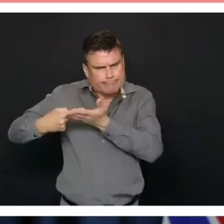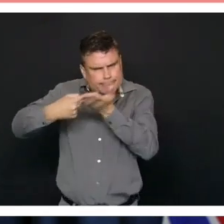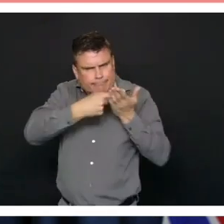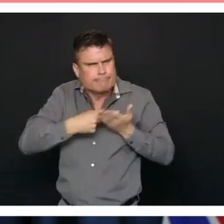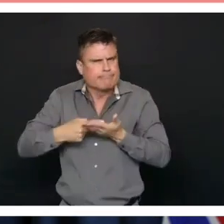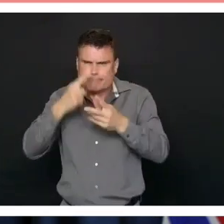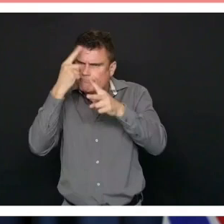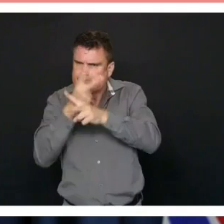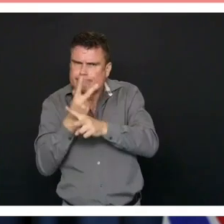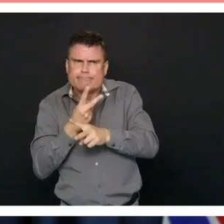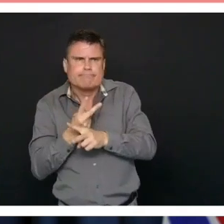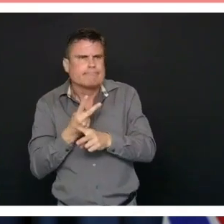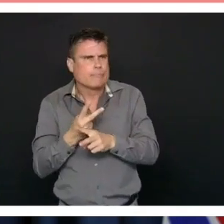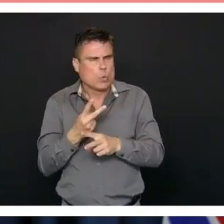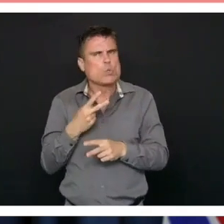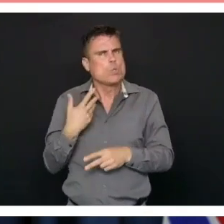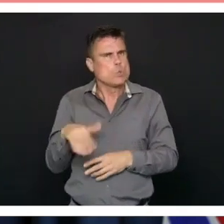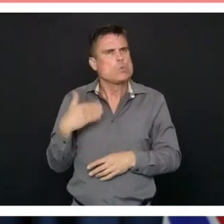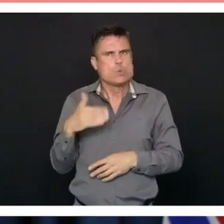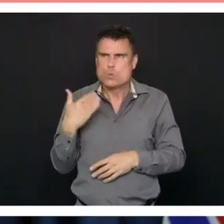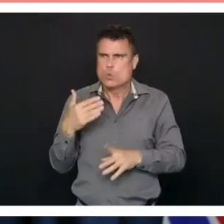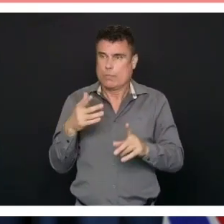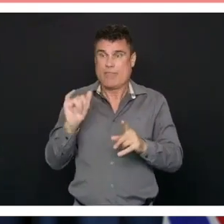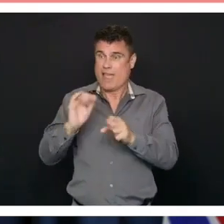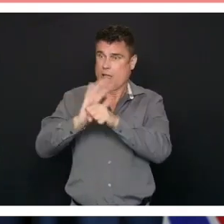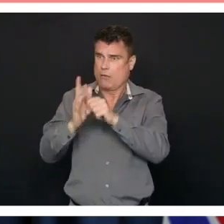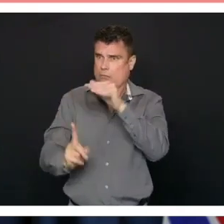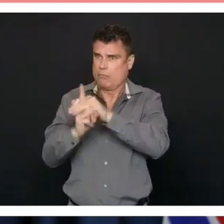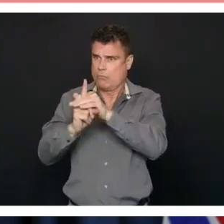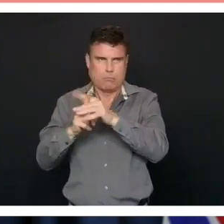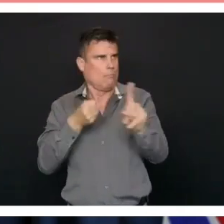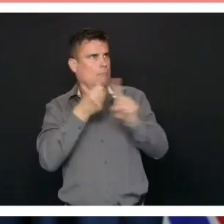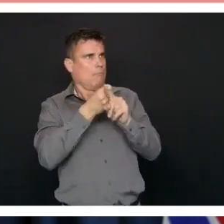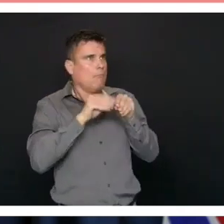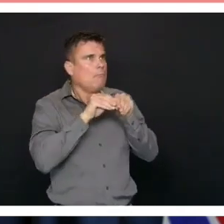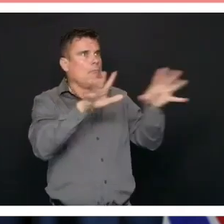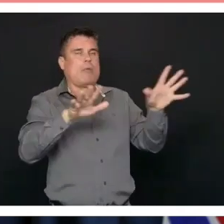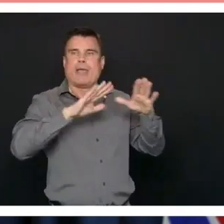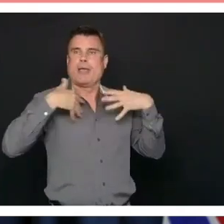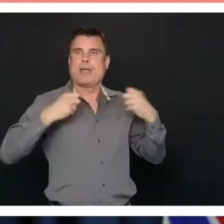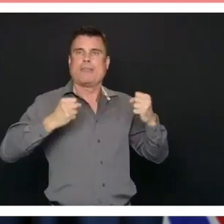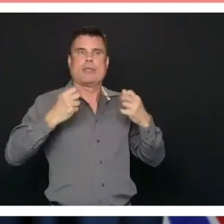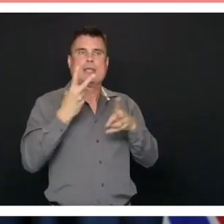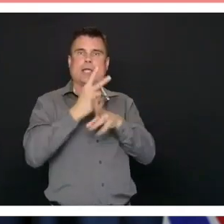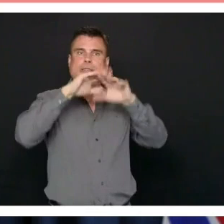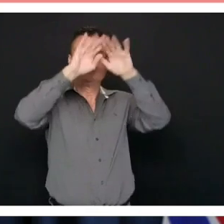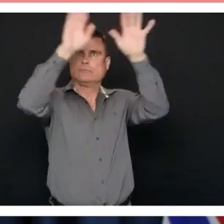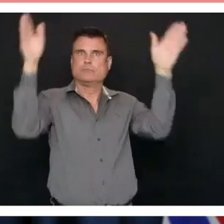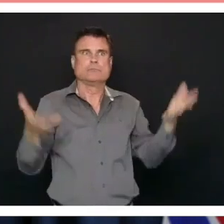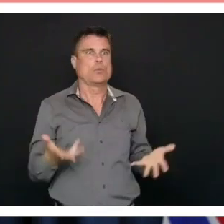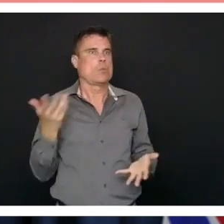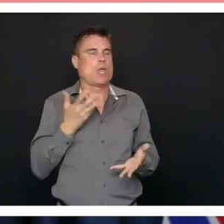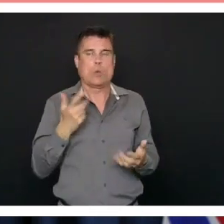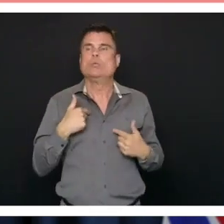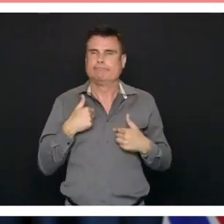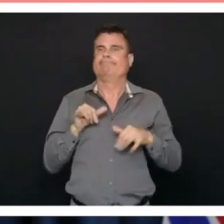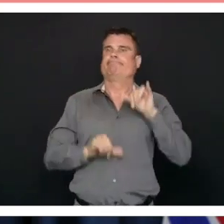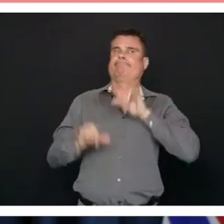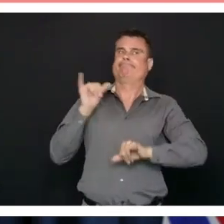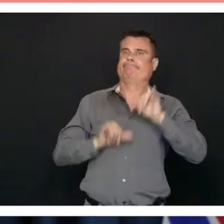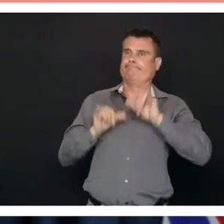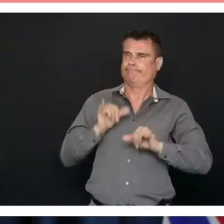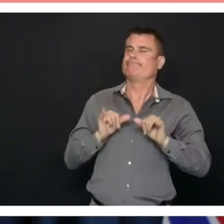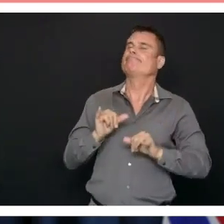on individuals. We resolved then some months ago that we needed to have a plan that we could try and get to